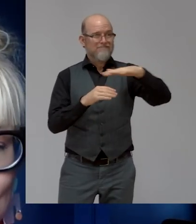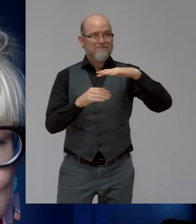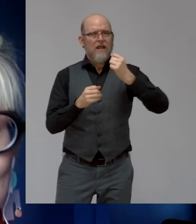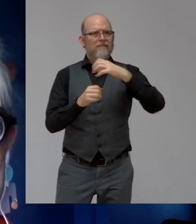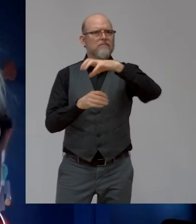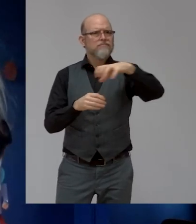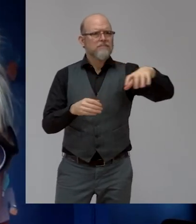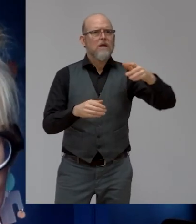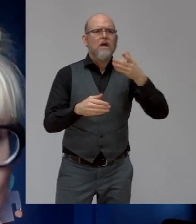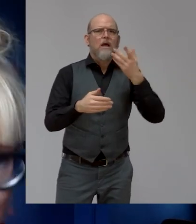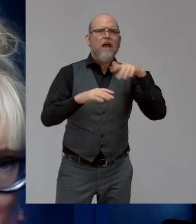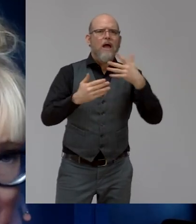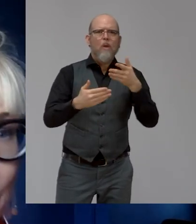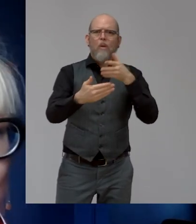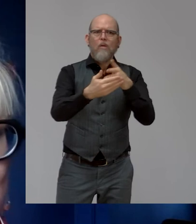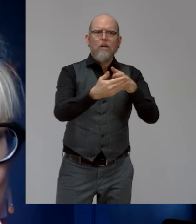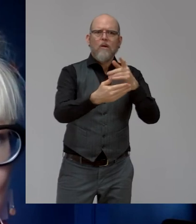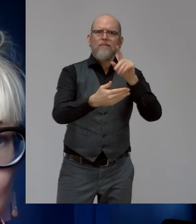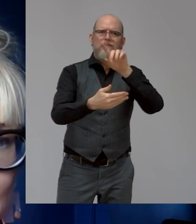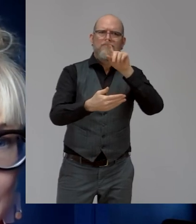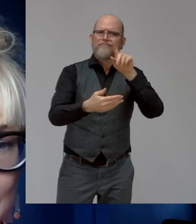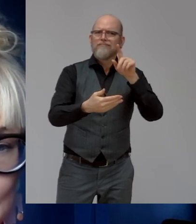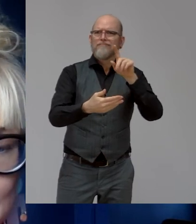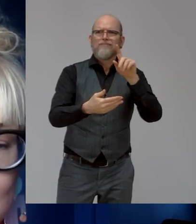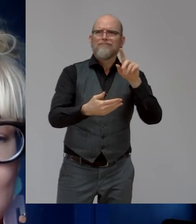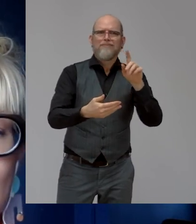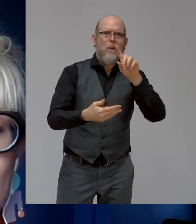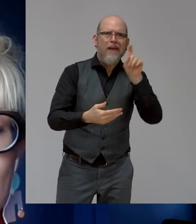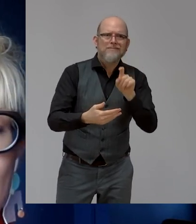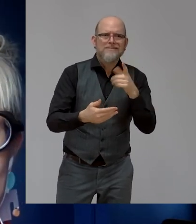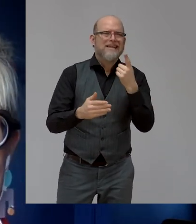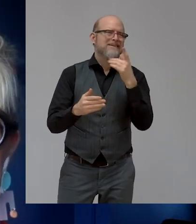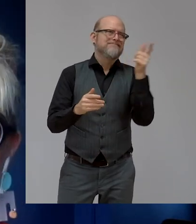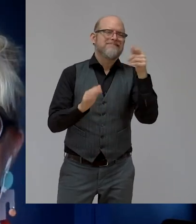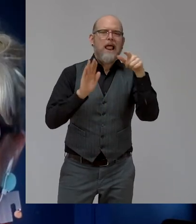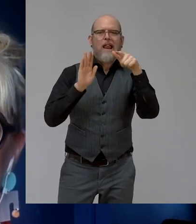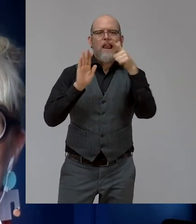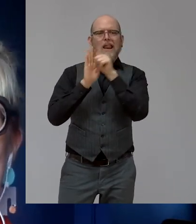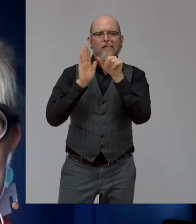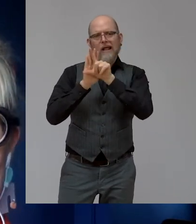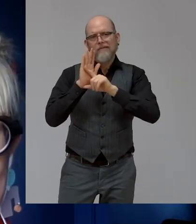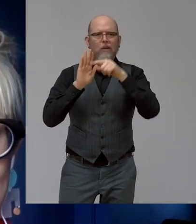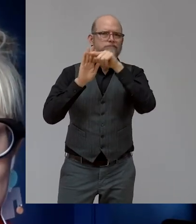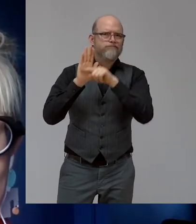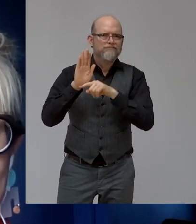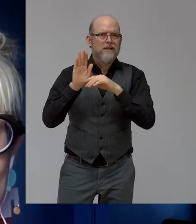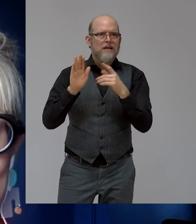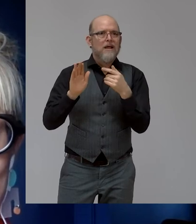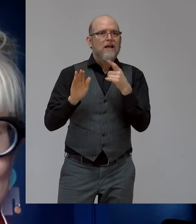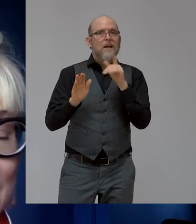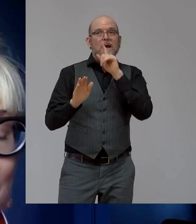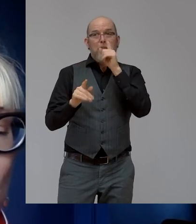legislation, they can't ask us to declare or identify of having a disability. And this is something that they're using as a reason,